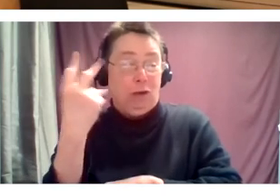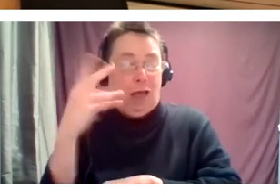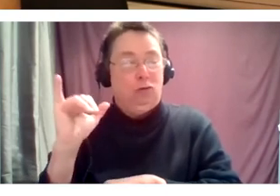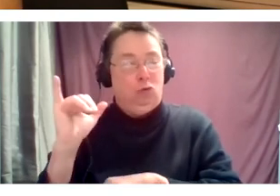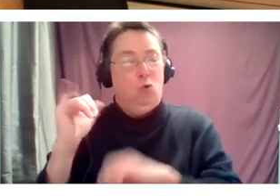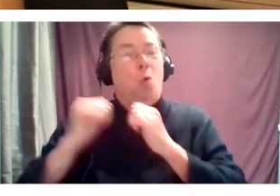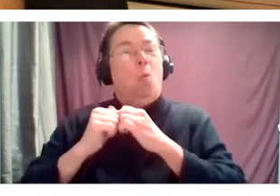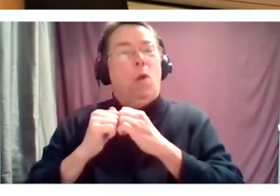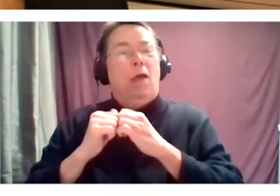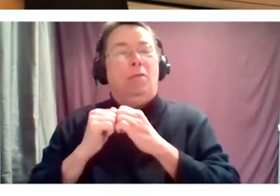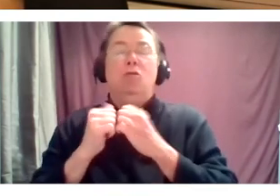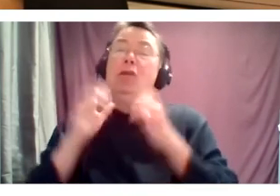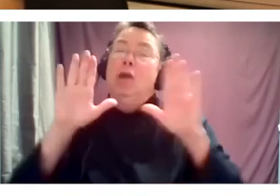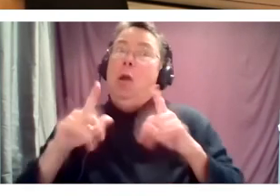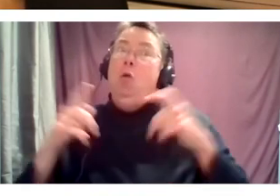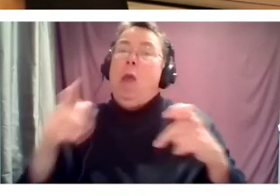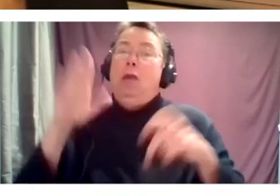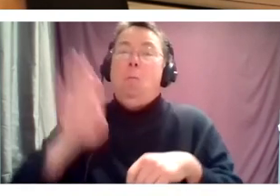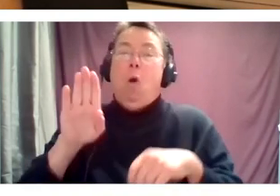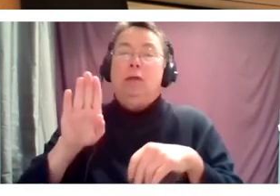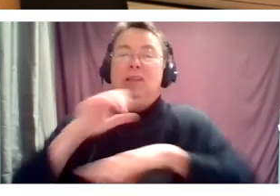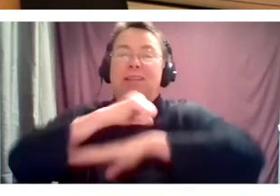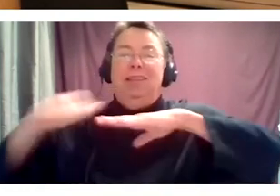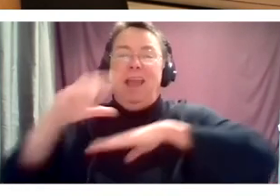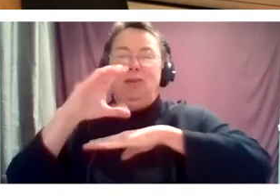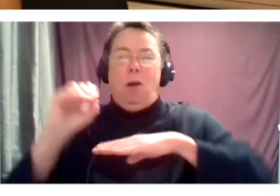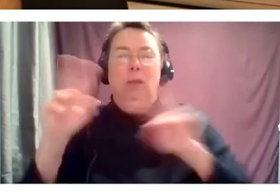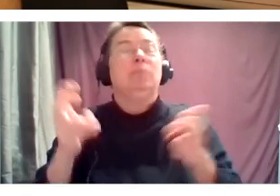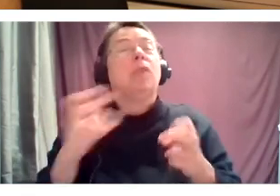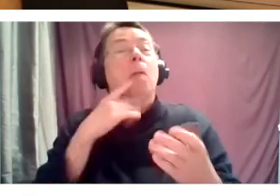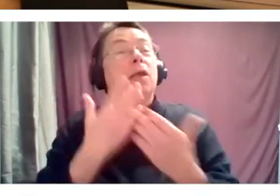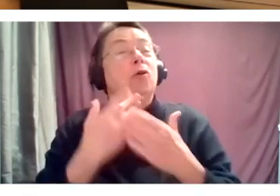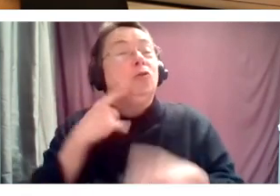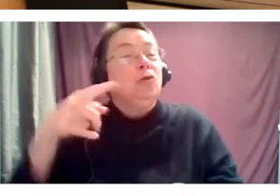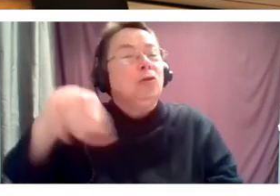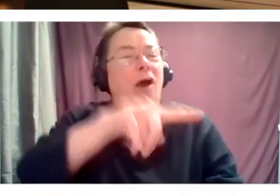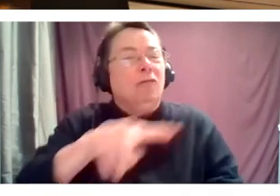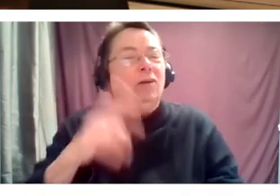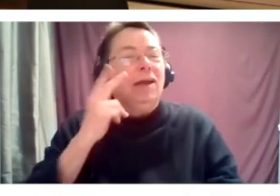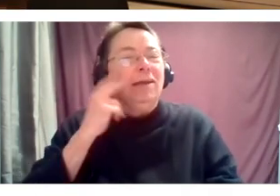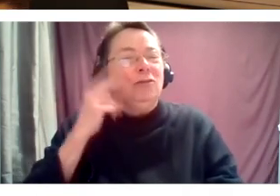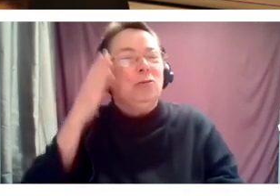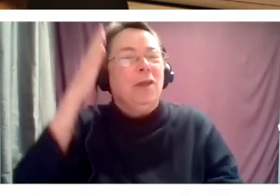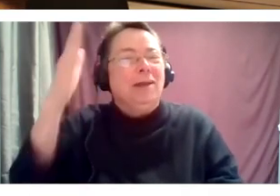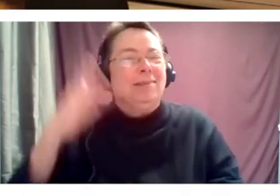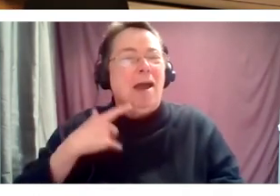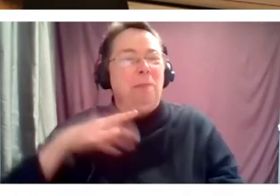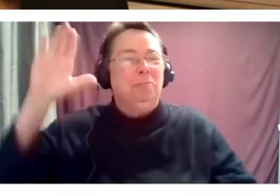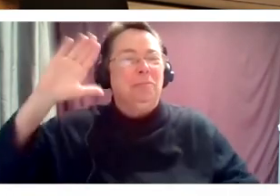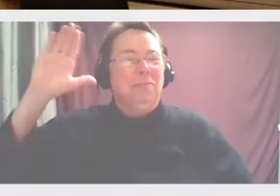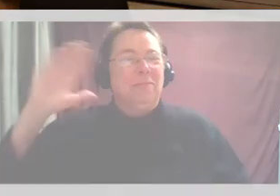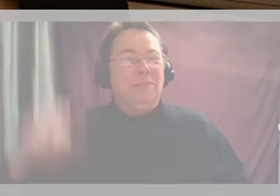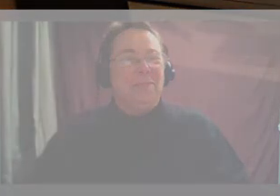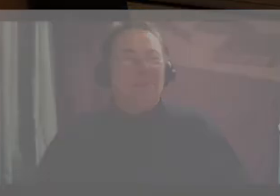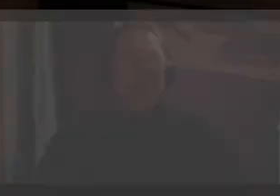tomorrow at 12 o'clock with a live performance from Greater Boston Stage Company. Thanks so much. Be good to yourself. I'll see you next